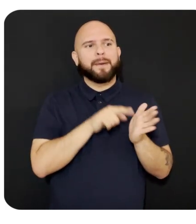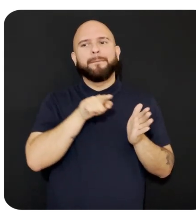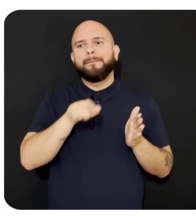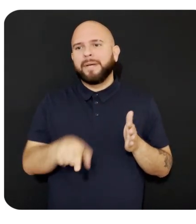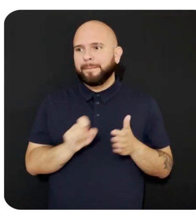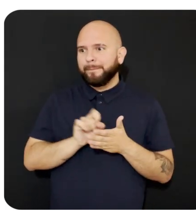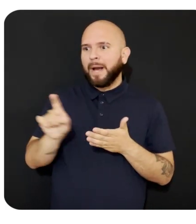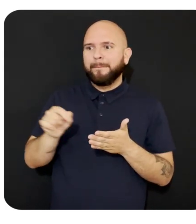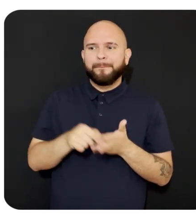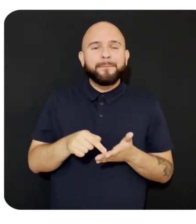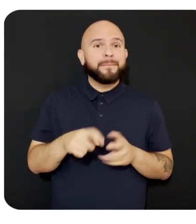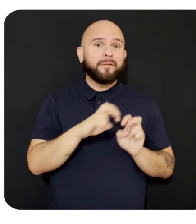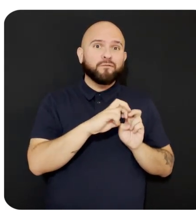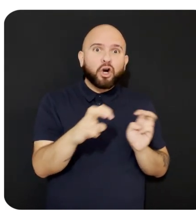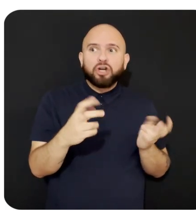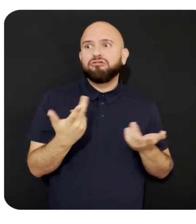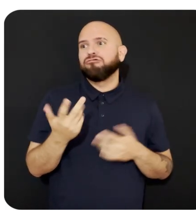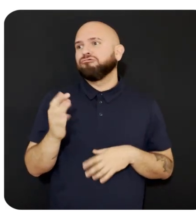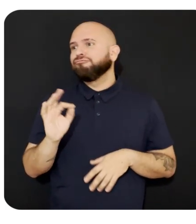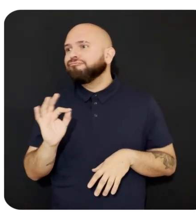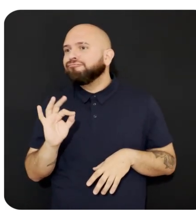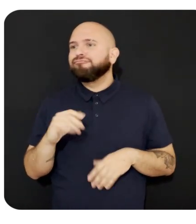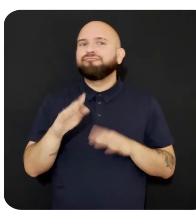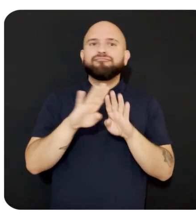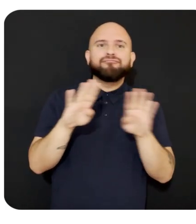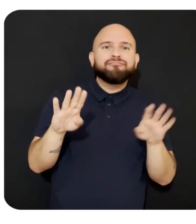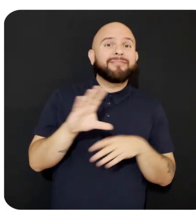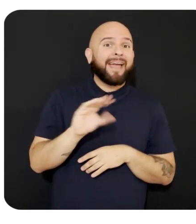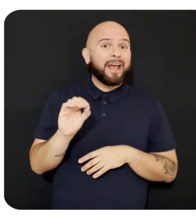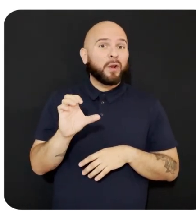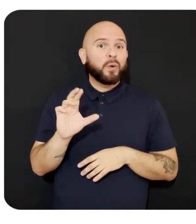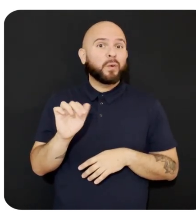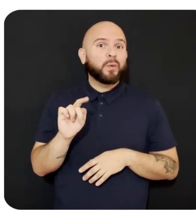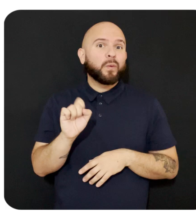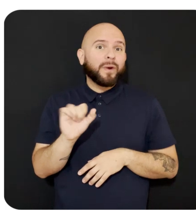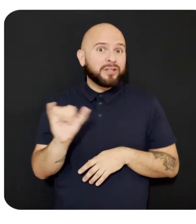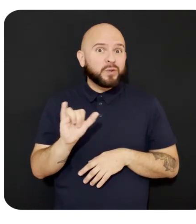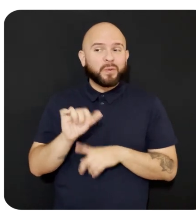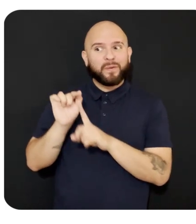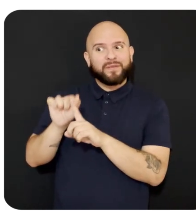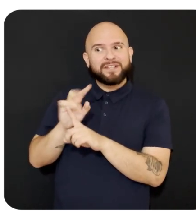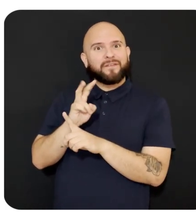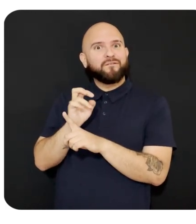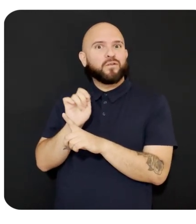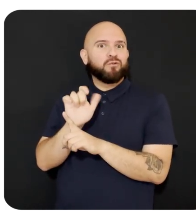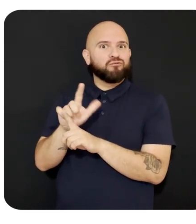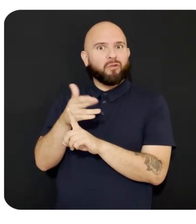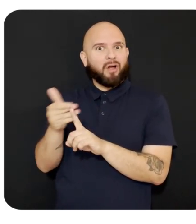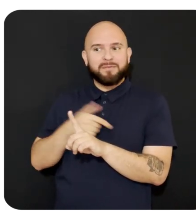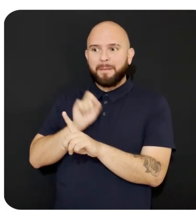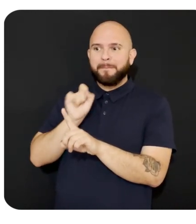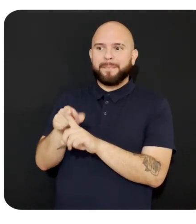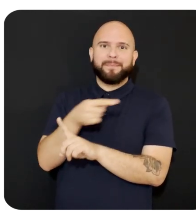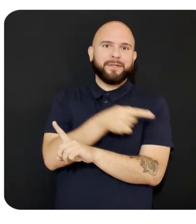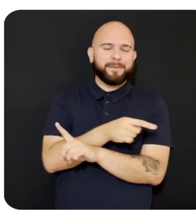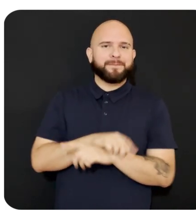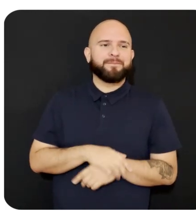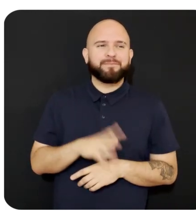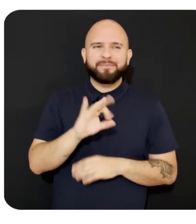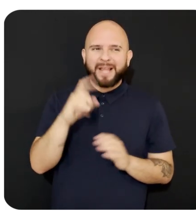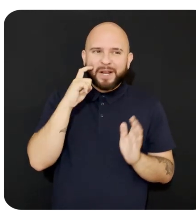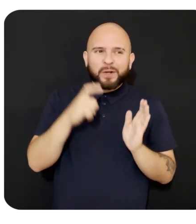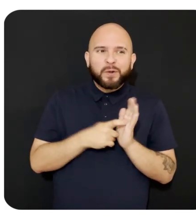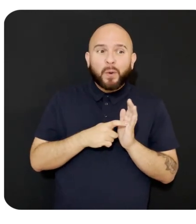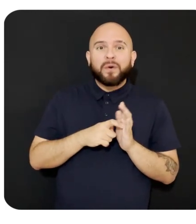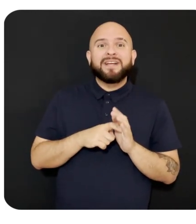They even bounce off the crates, which are virtual objects, not physical, that we spawned on the table. Also, notice as they go to the other side